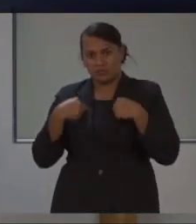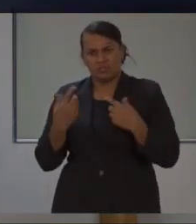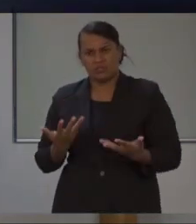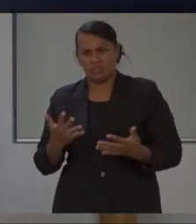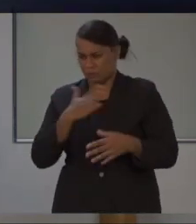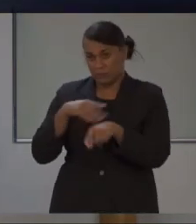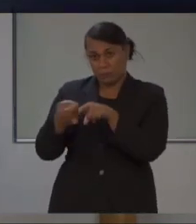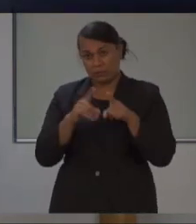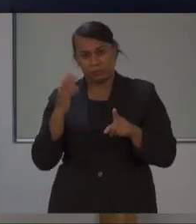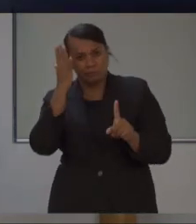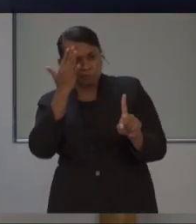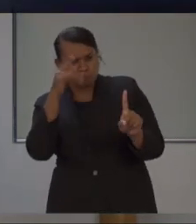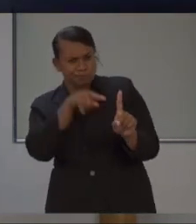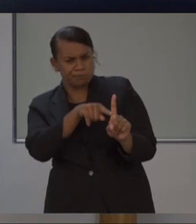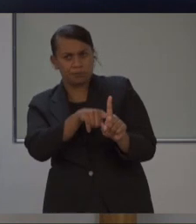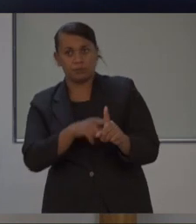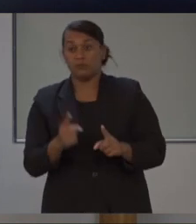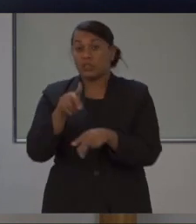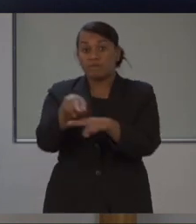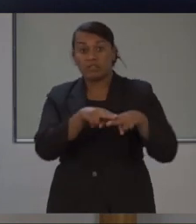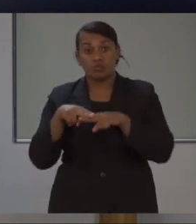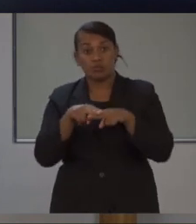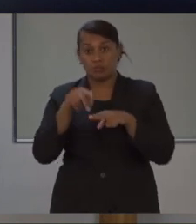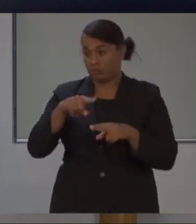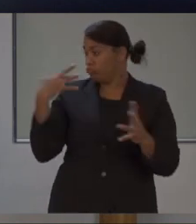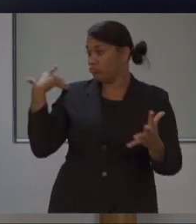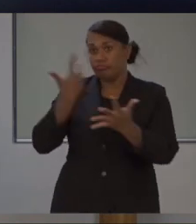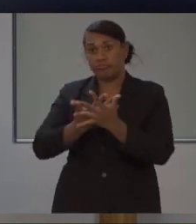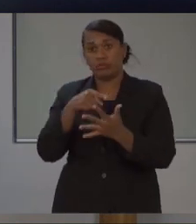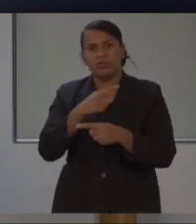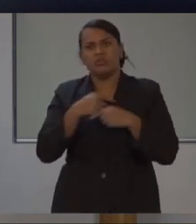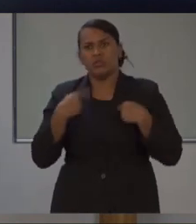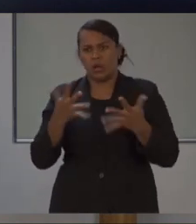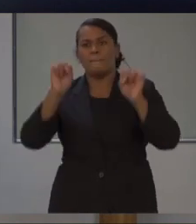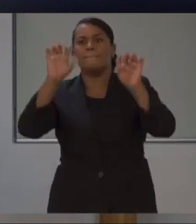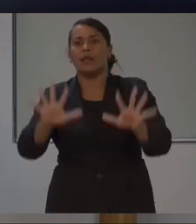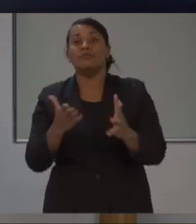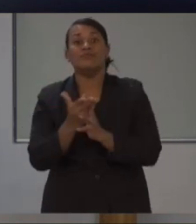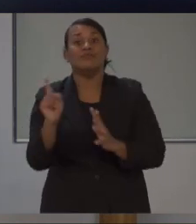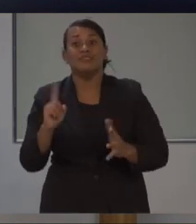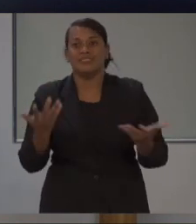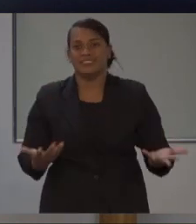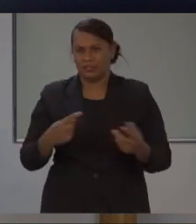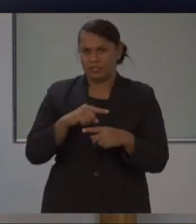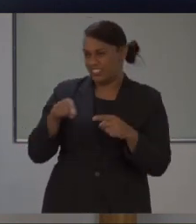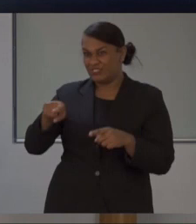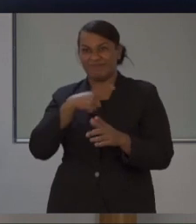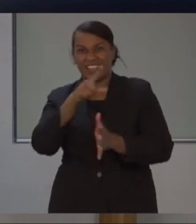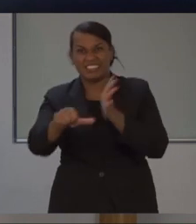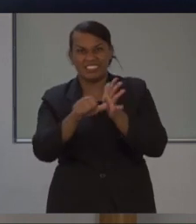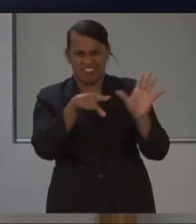so far we have been blessed by demographics and more vulnerable Fijians have been spared.